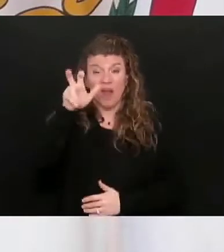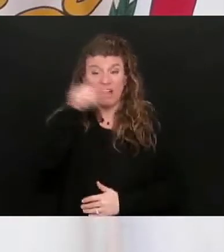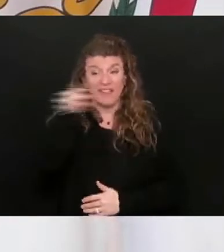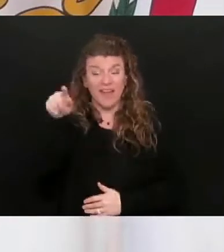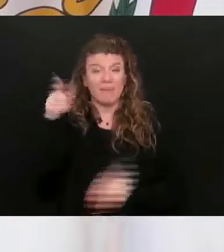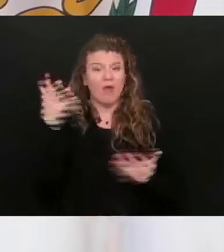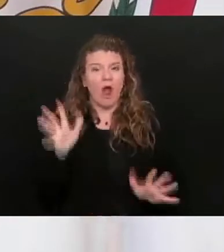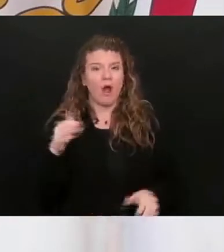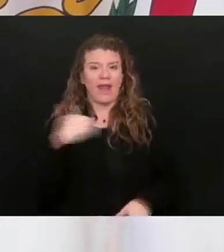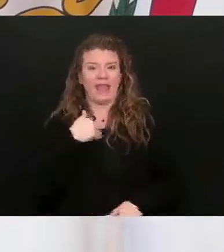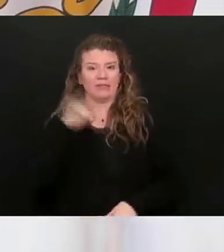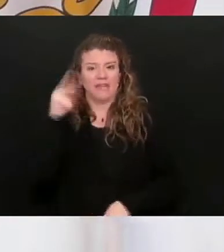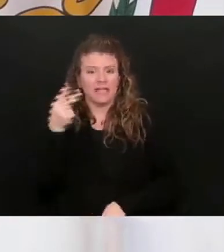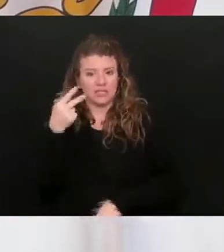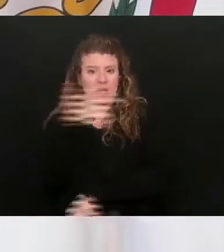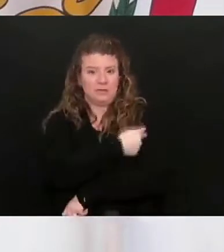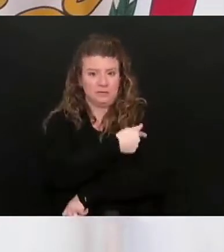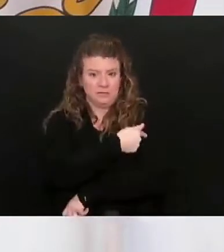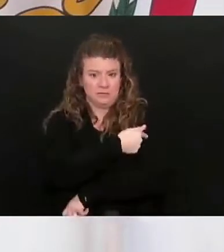have gotten their second shots.